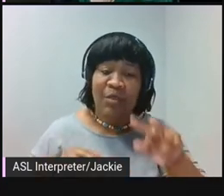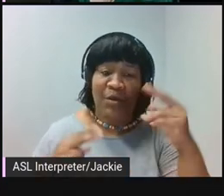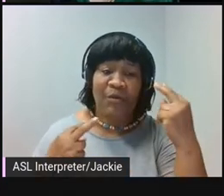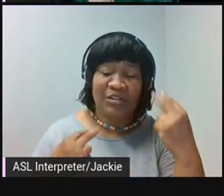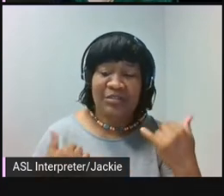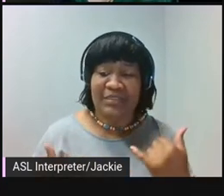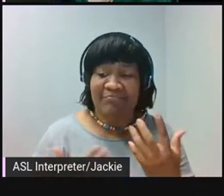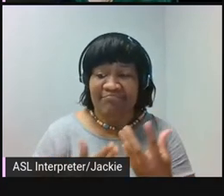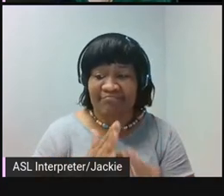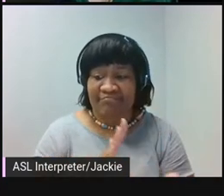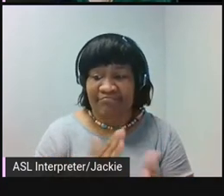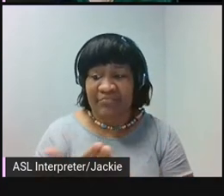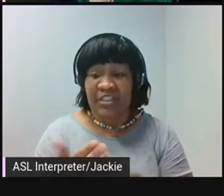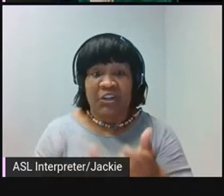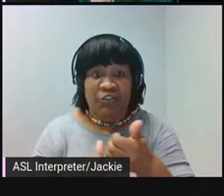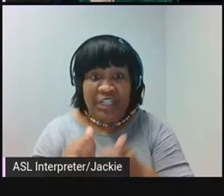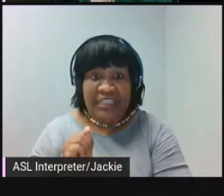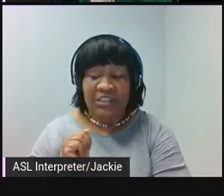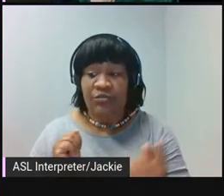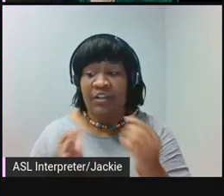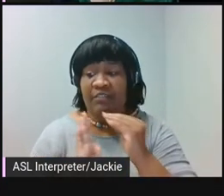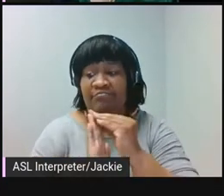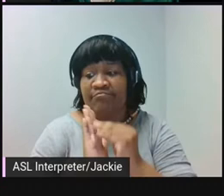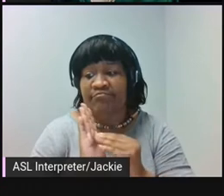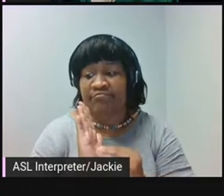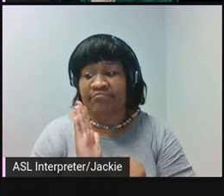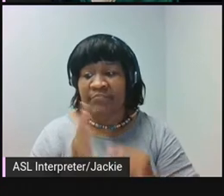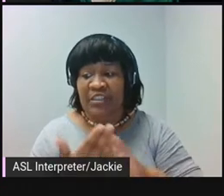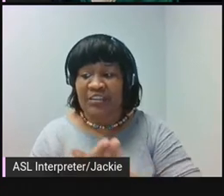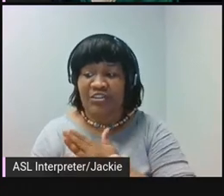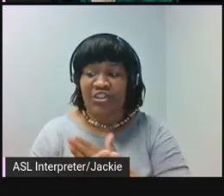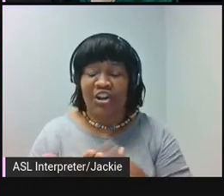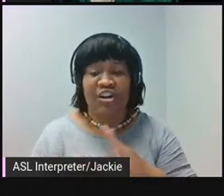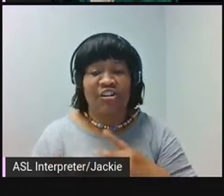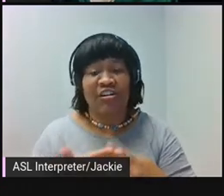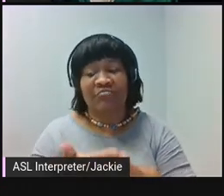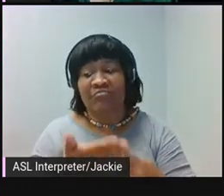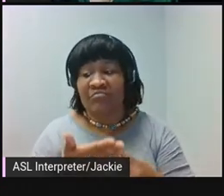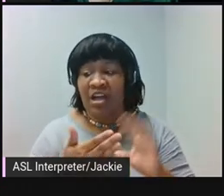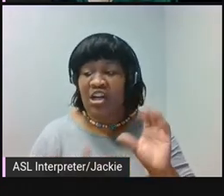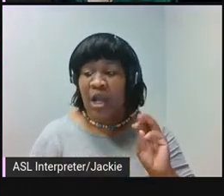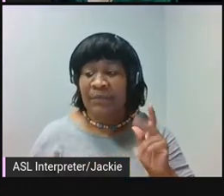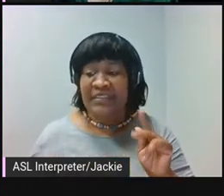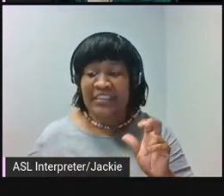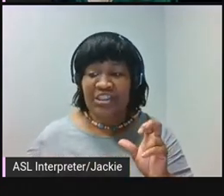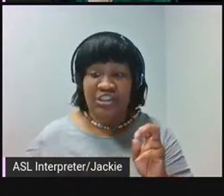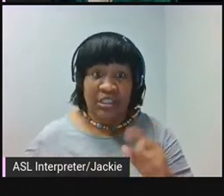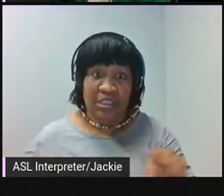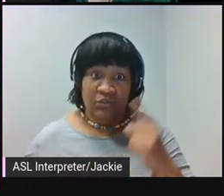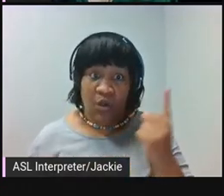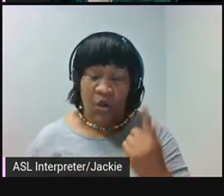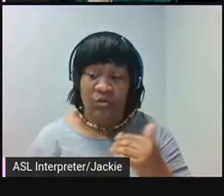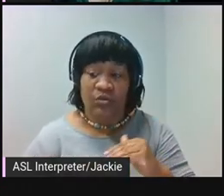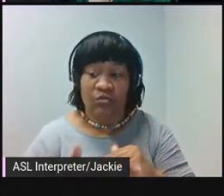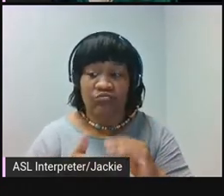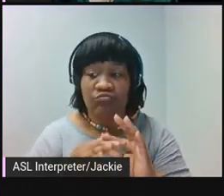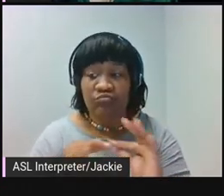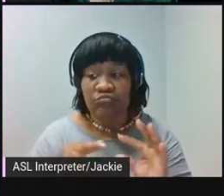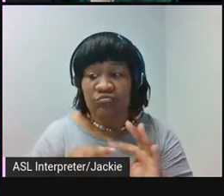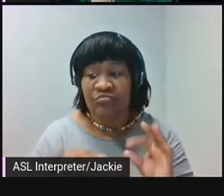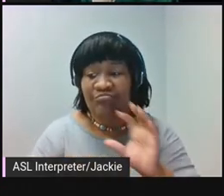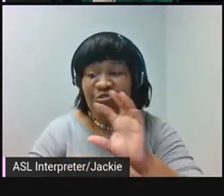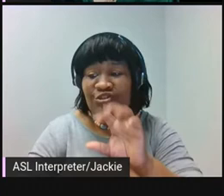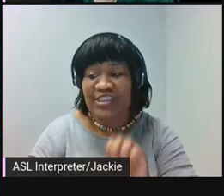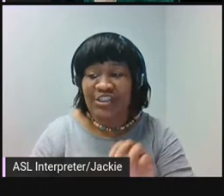For each performative ritual, I write a devotional song. I collaborate on a composition. These are also a reclamation of the